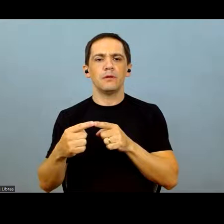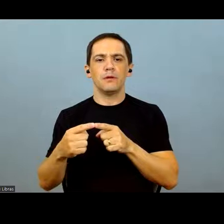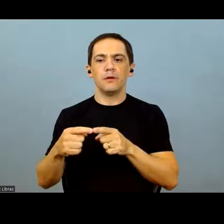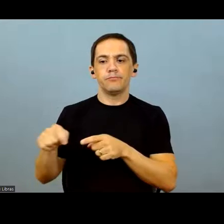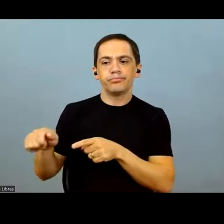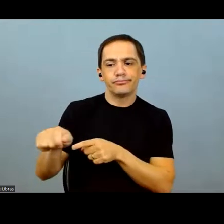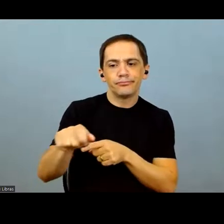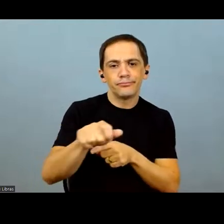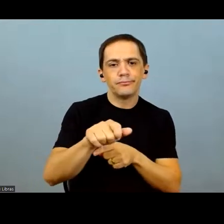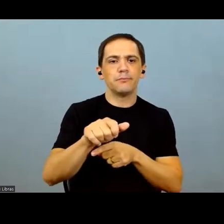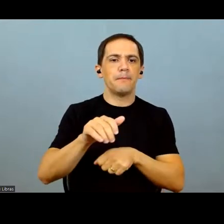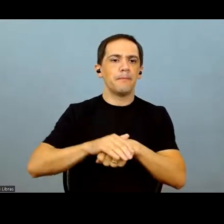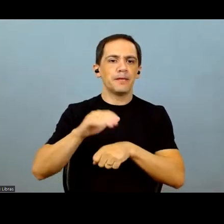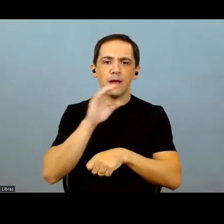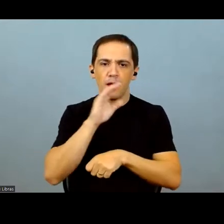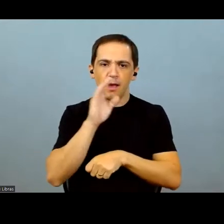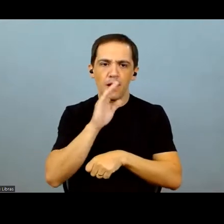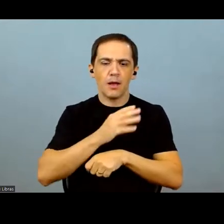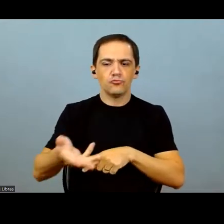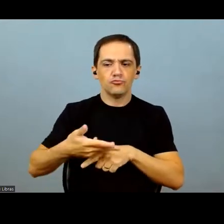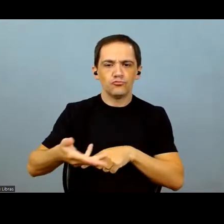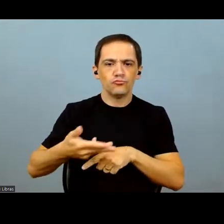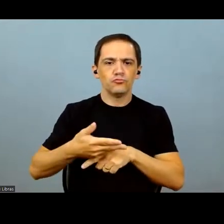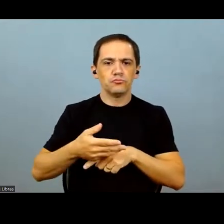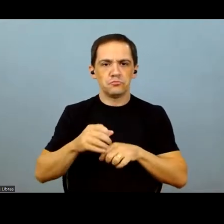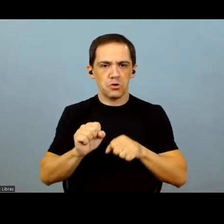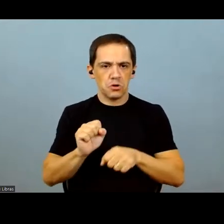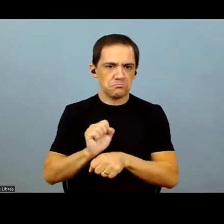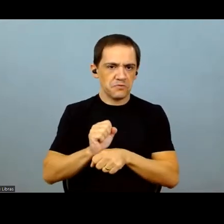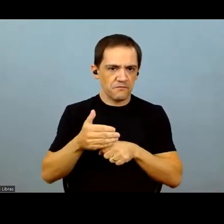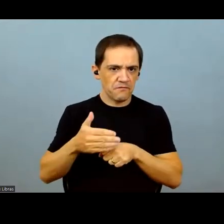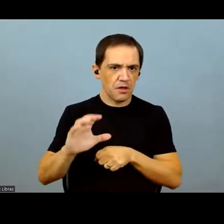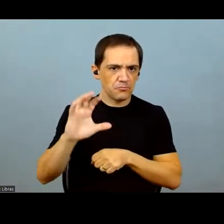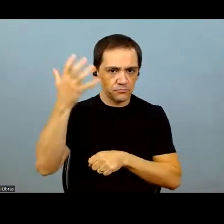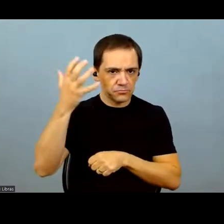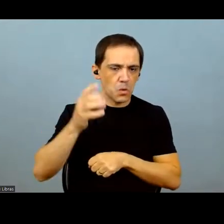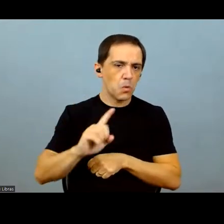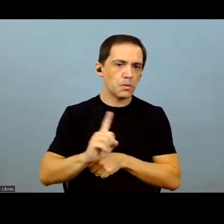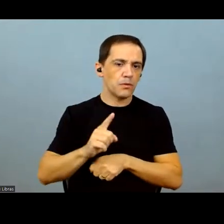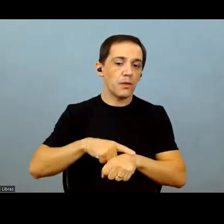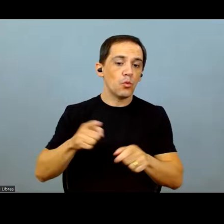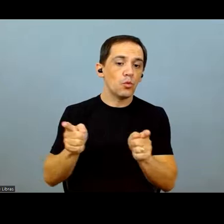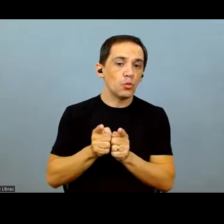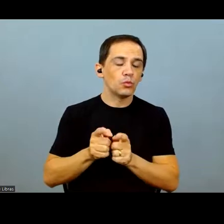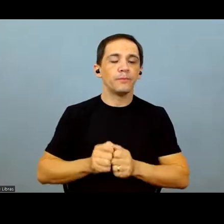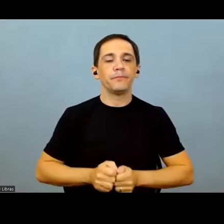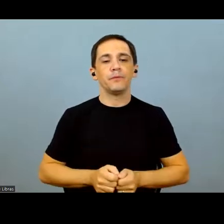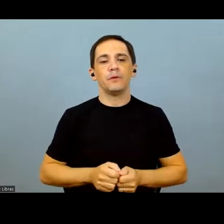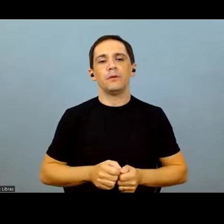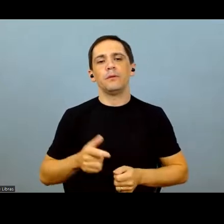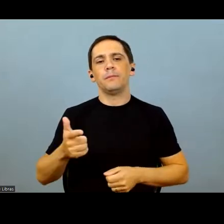buyback operations or dividend payouts? Can we expect this in the short term?